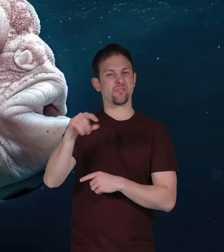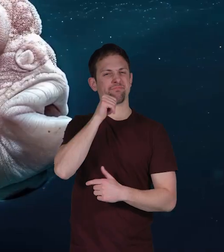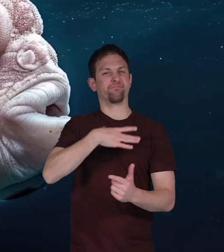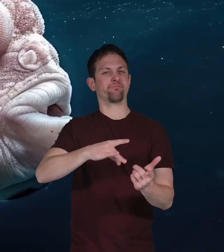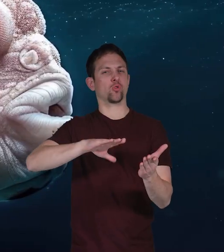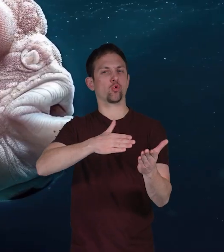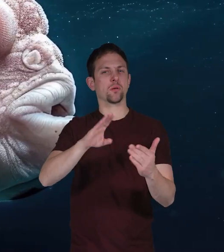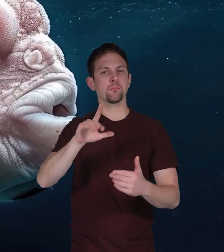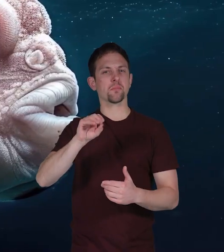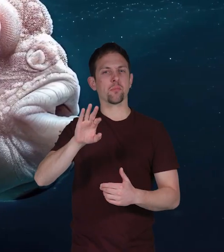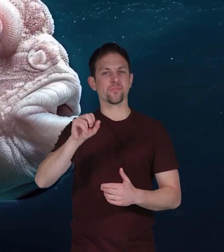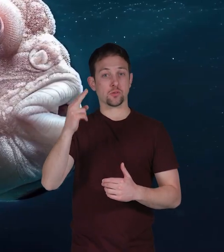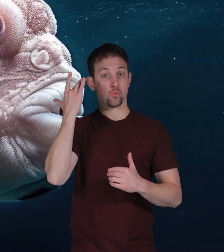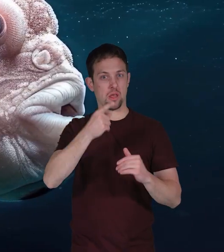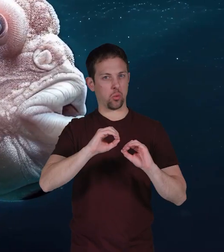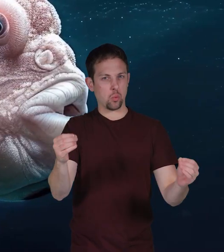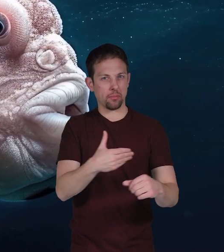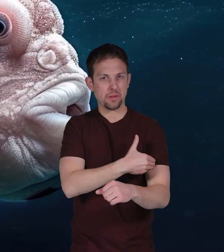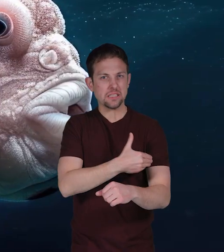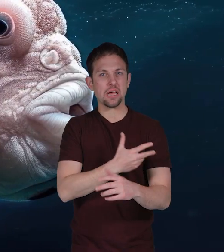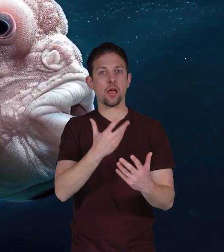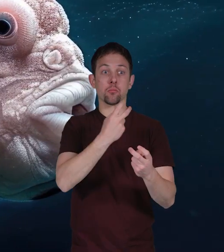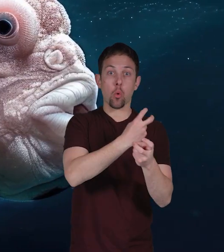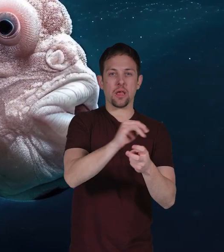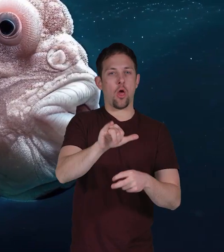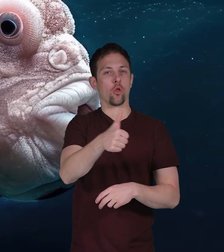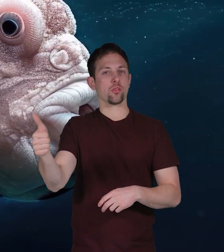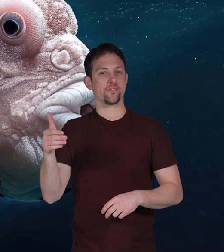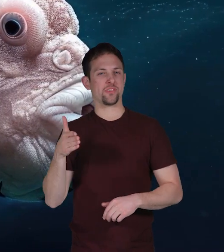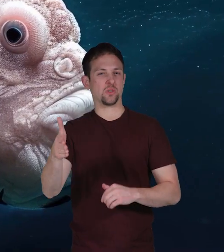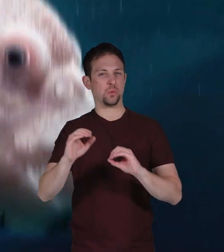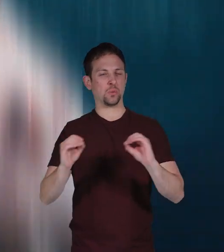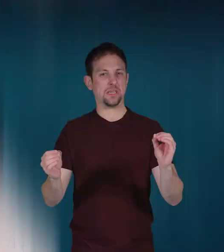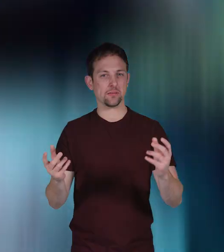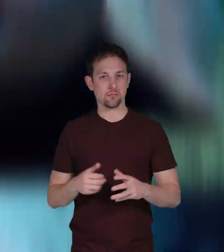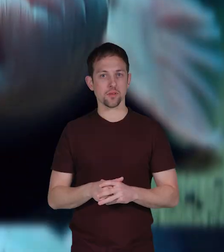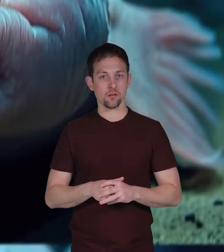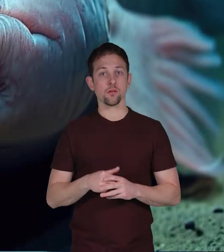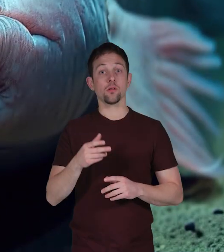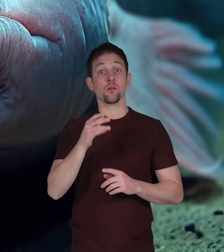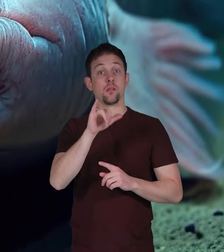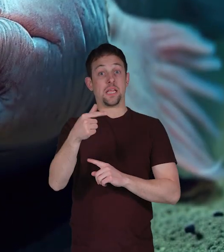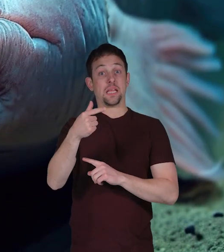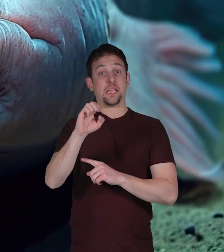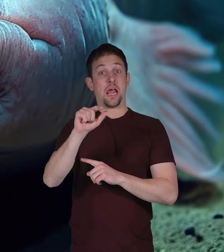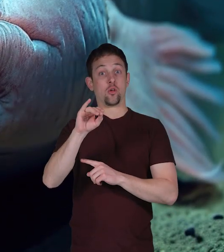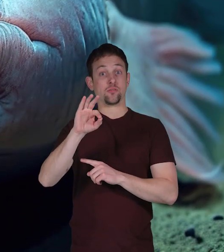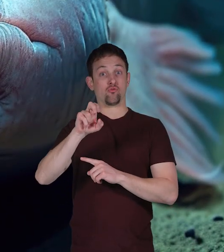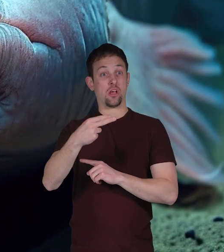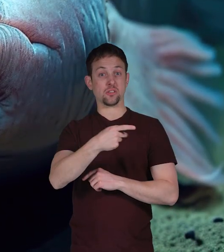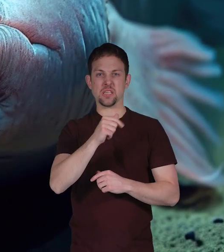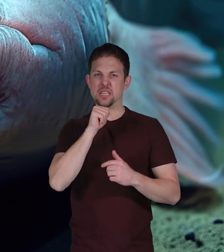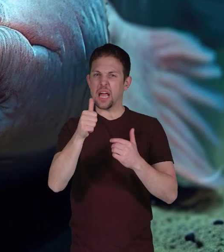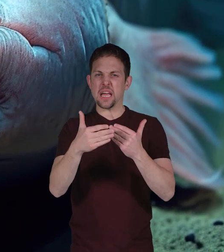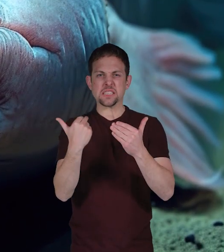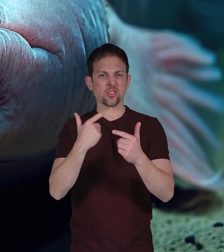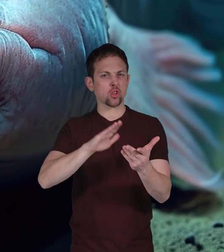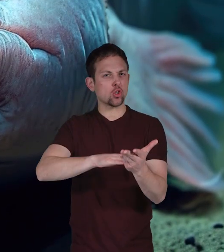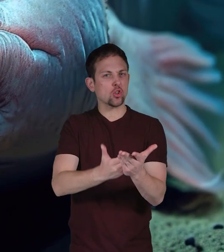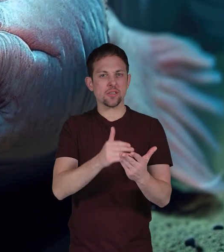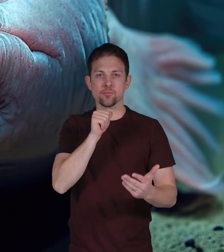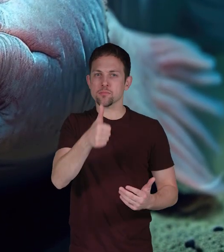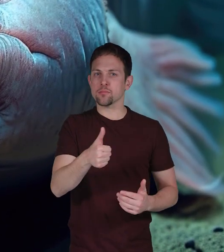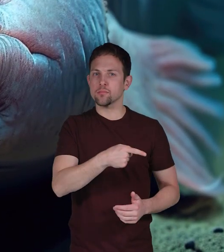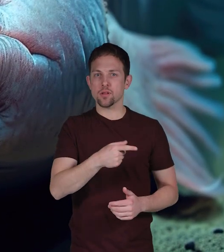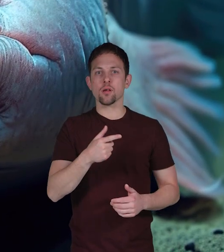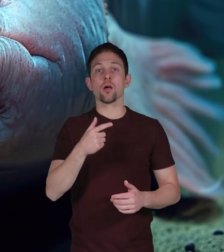don't like to cook blobfish because they don't have muscles and bones like other fish also the gelatinous flesh isn't easy